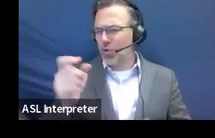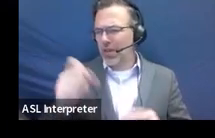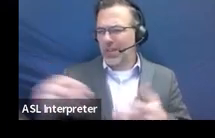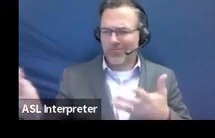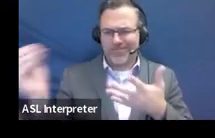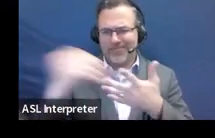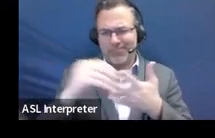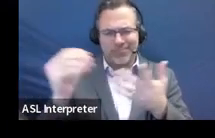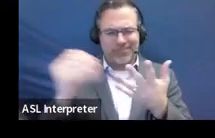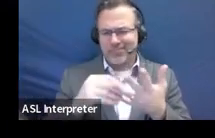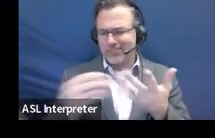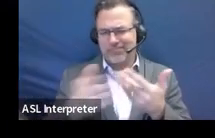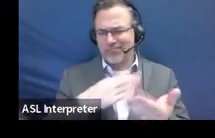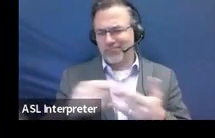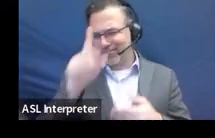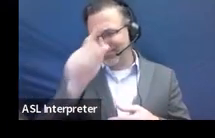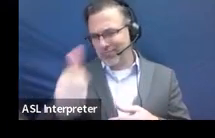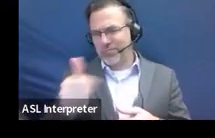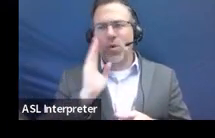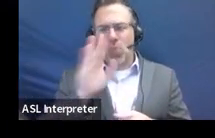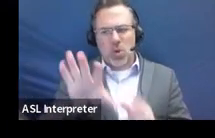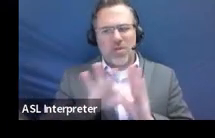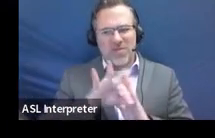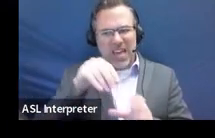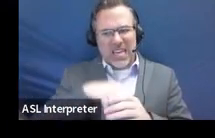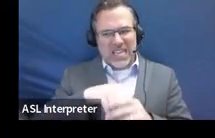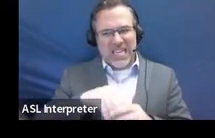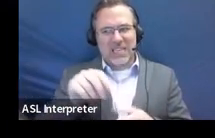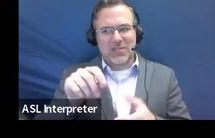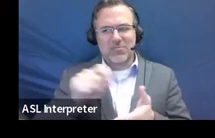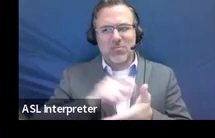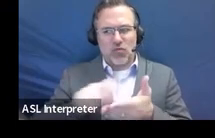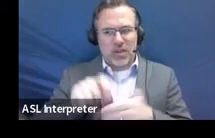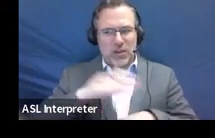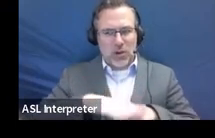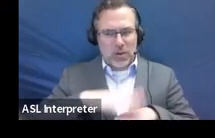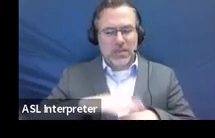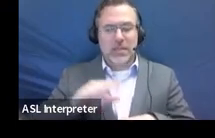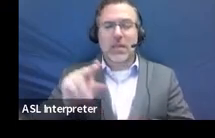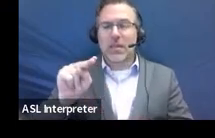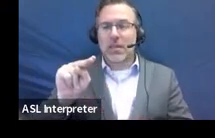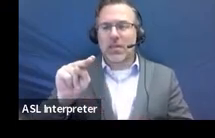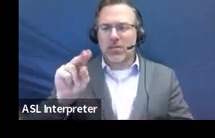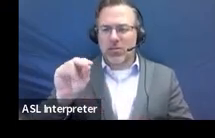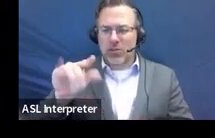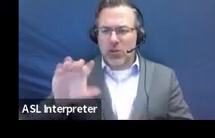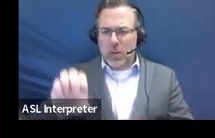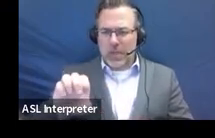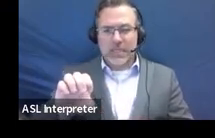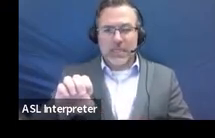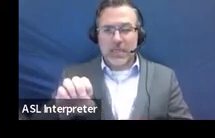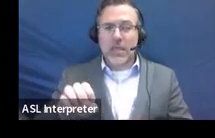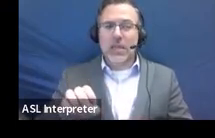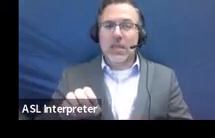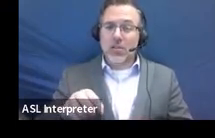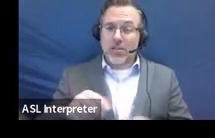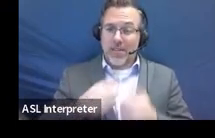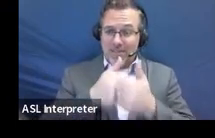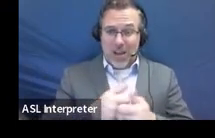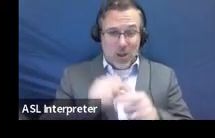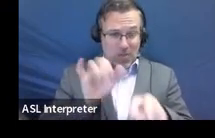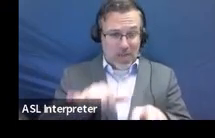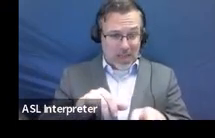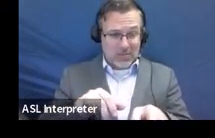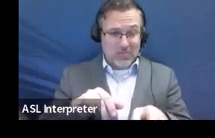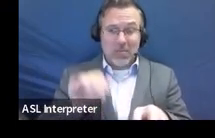is in the written notice. But just somewhere in the written notice, make a statement such as this, that the IEP